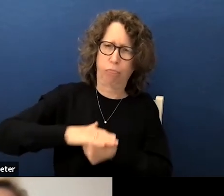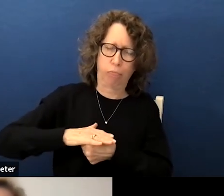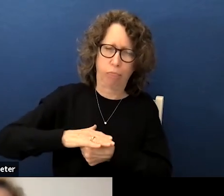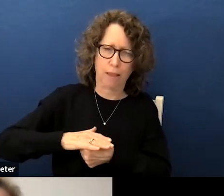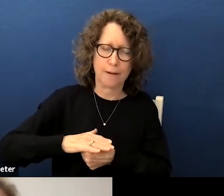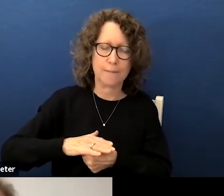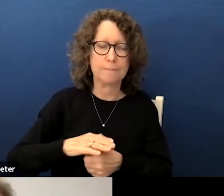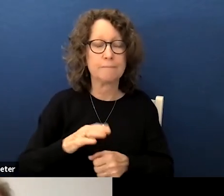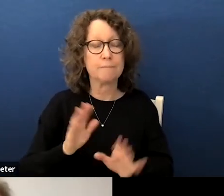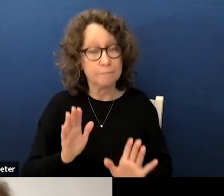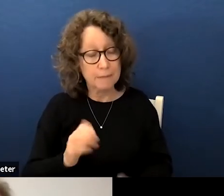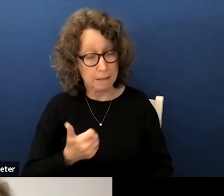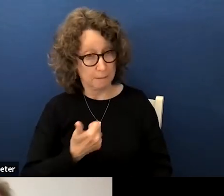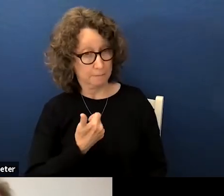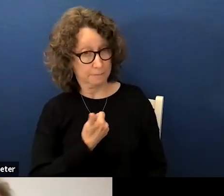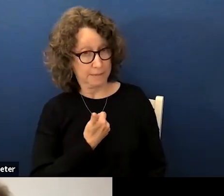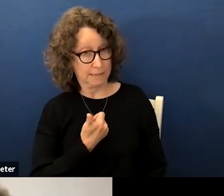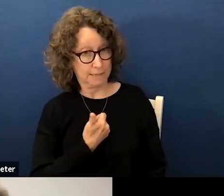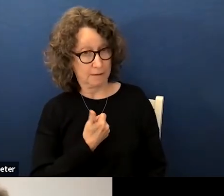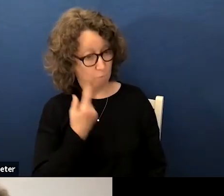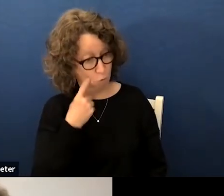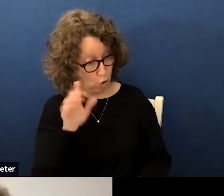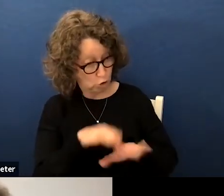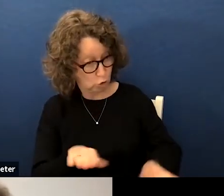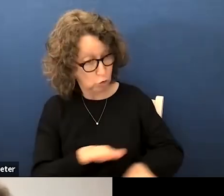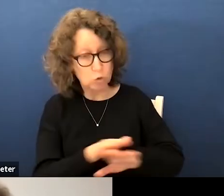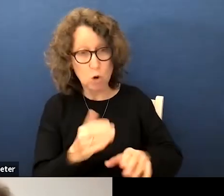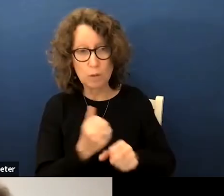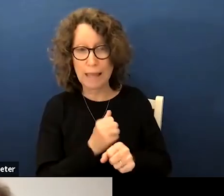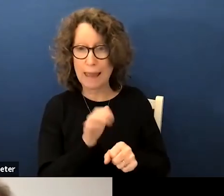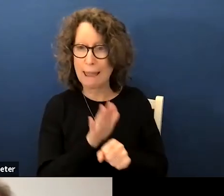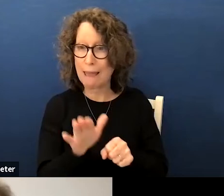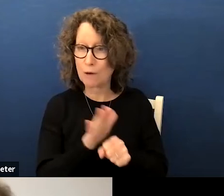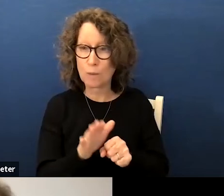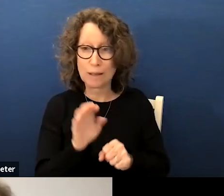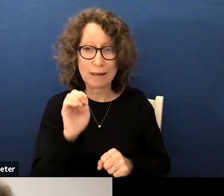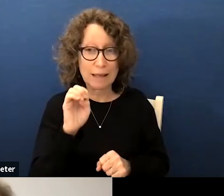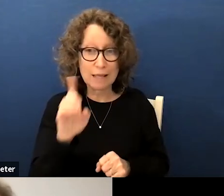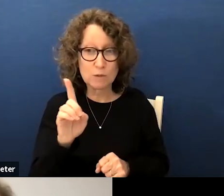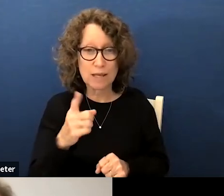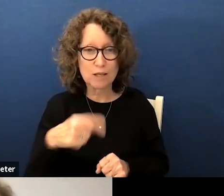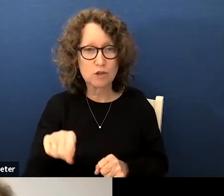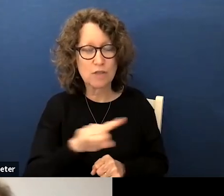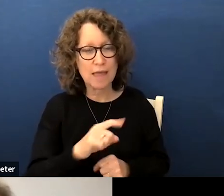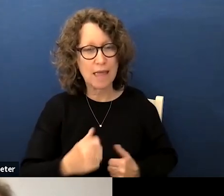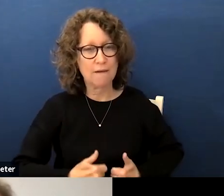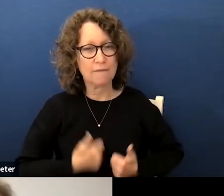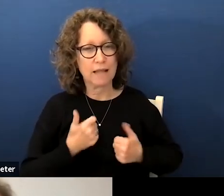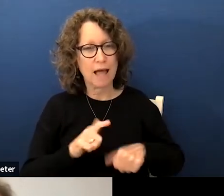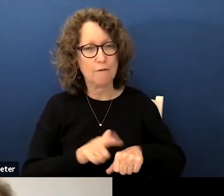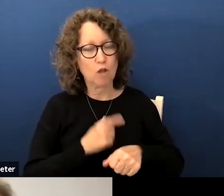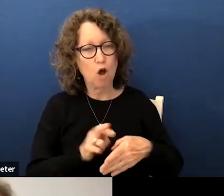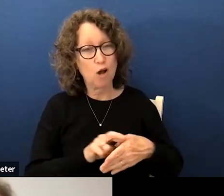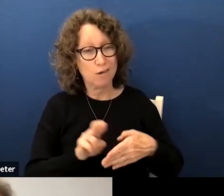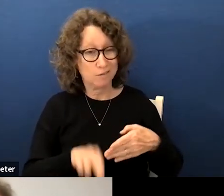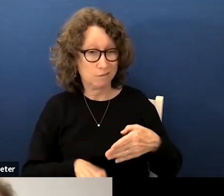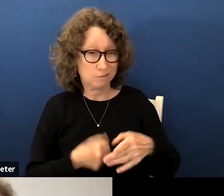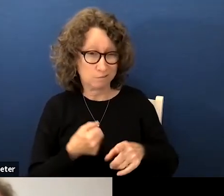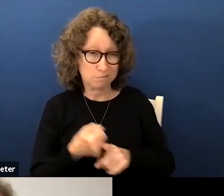personally i think for children who do not get an adequate education they have lifelong consequences